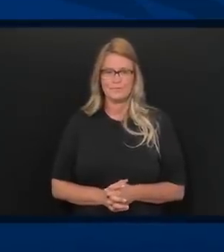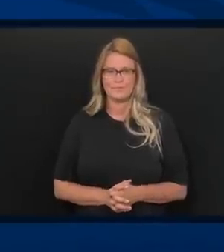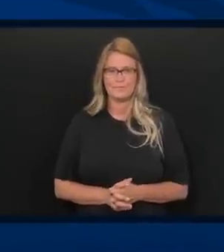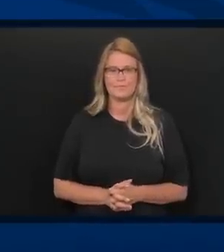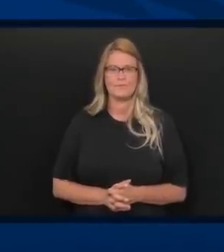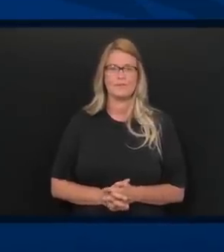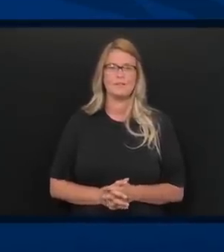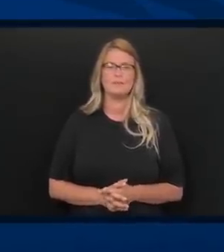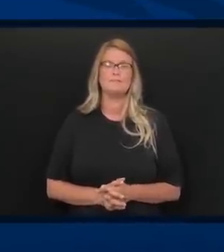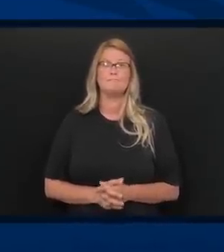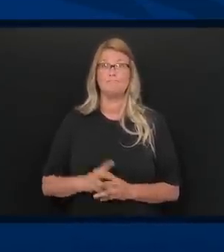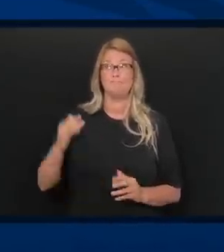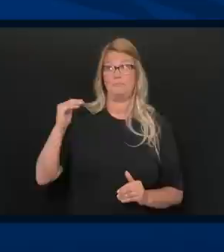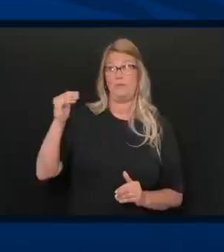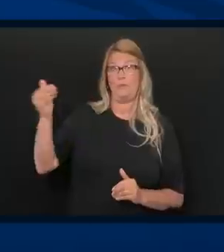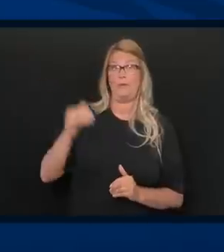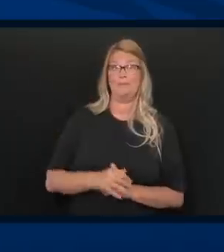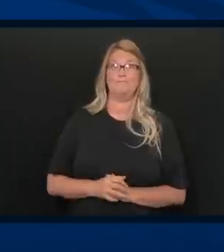Go ahead, Jeff.